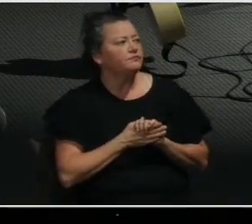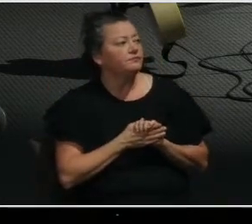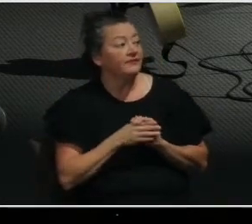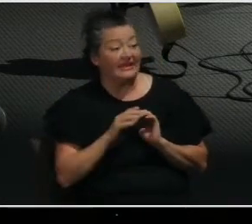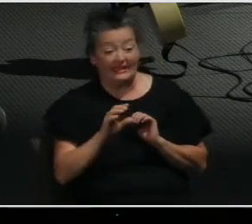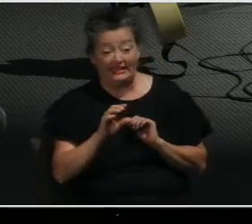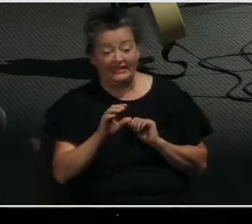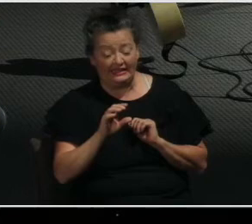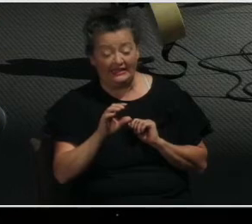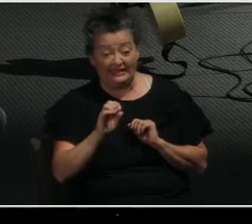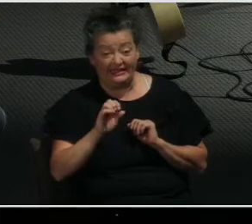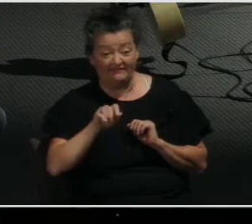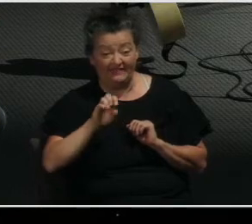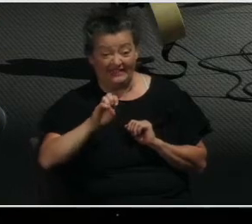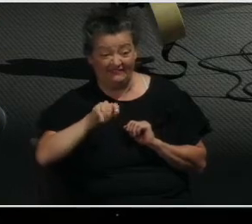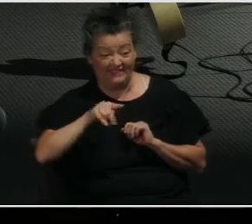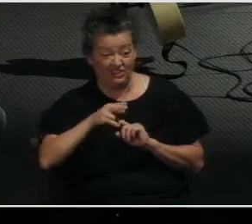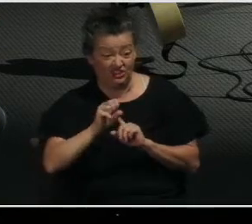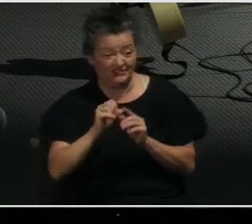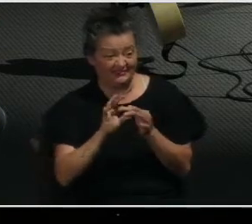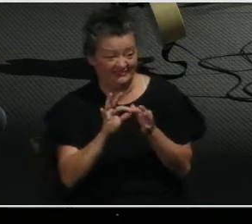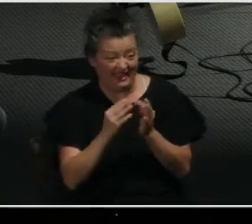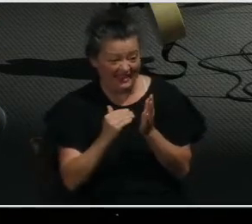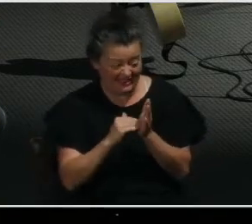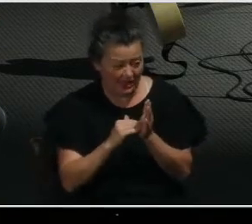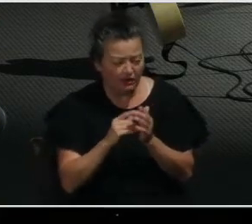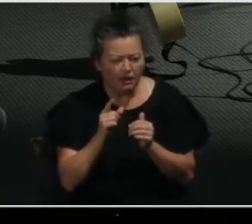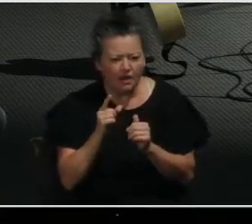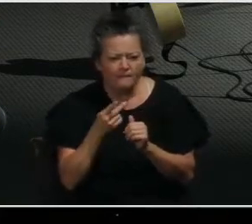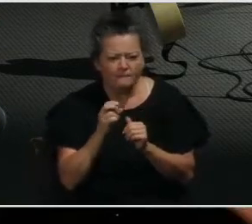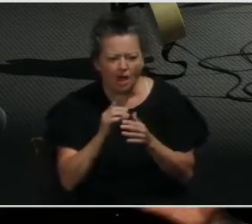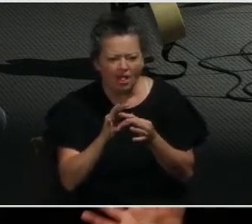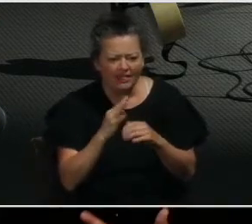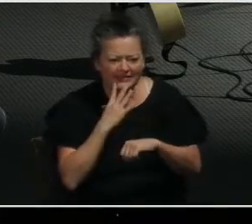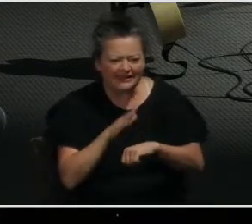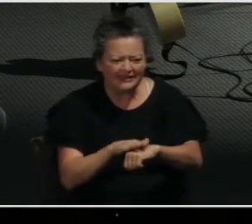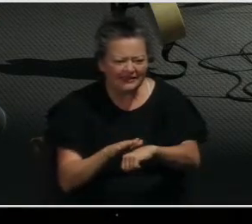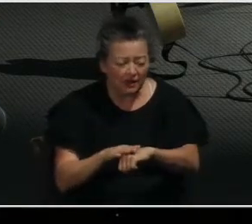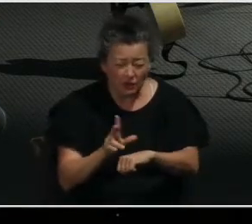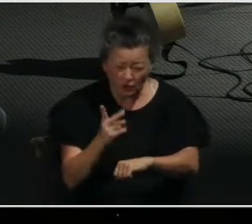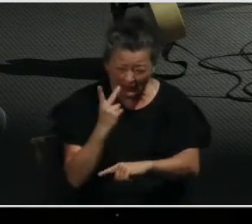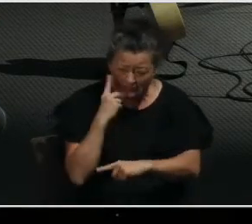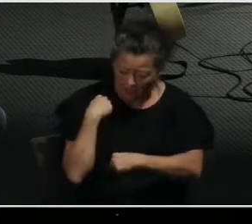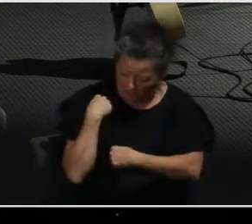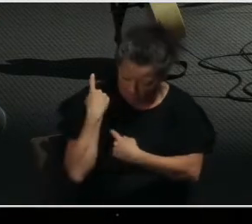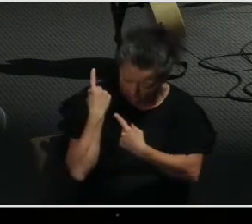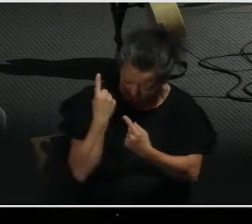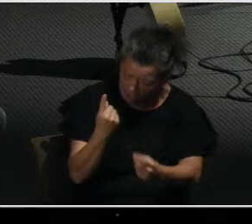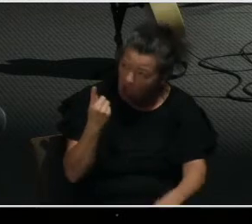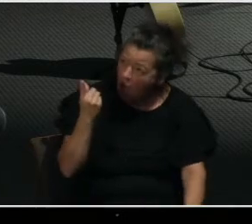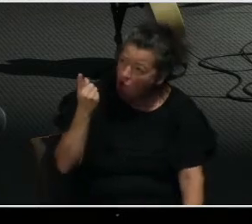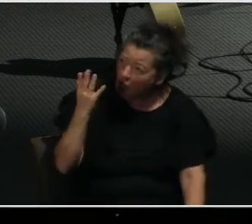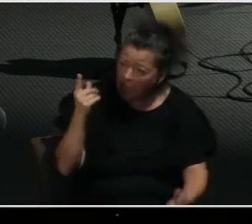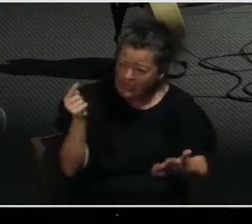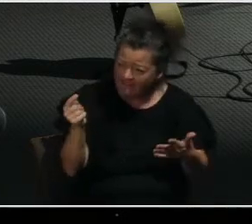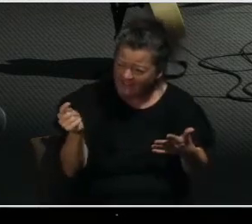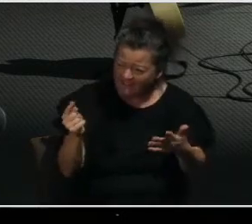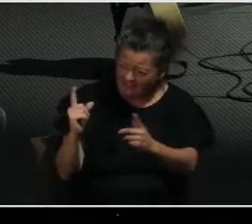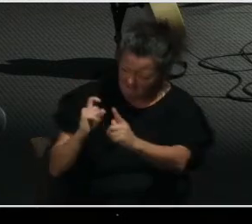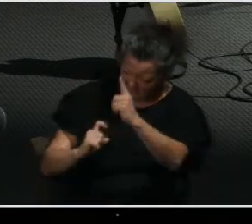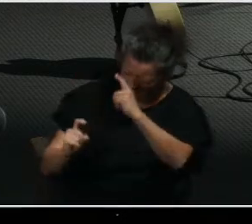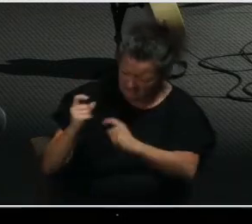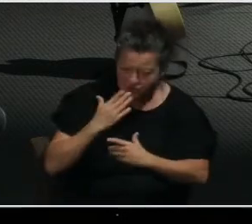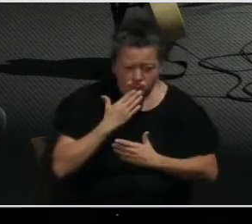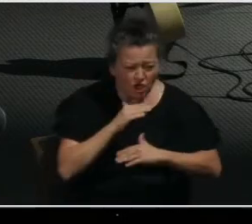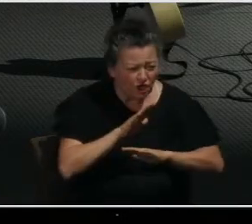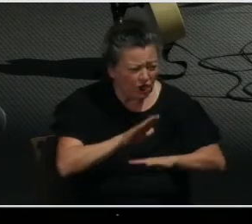I urge you brothers, in view of God's mercy, in view of all the things that God has done for you, in view